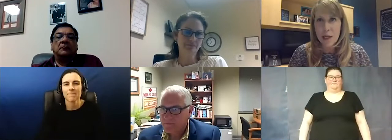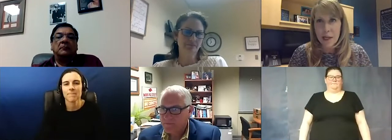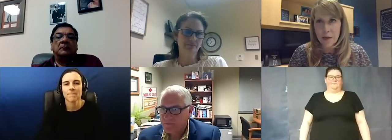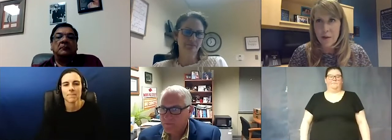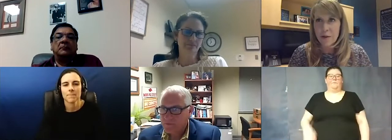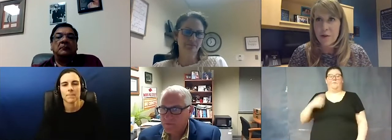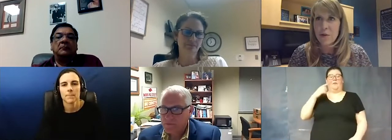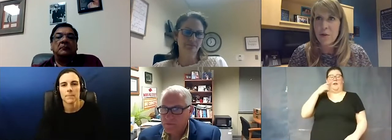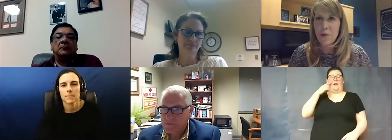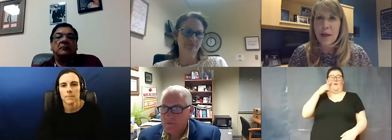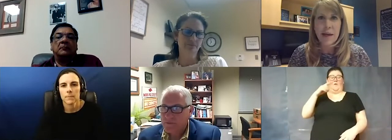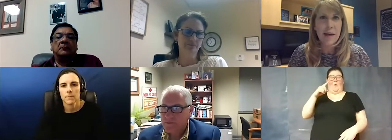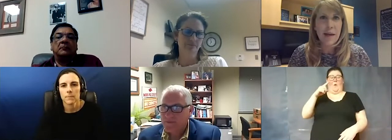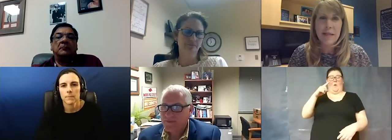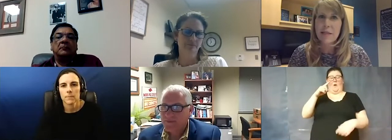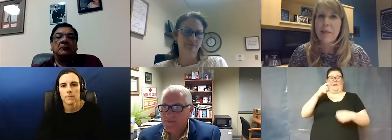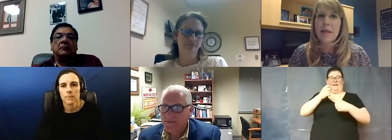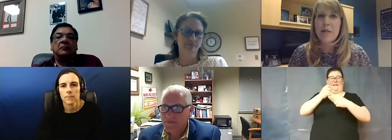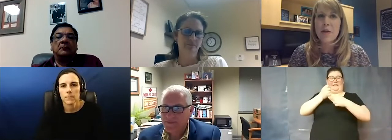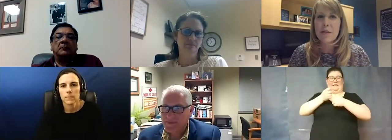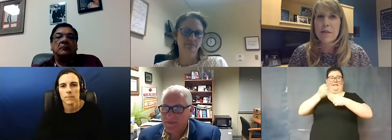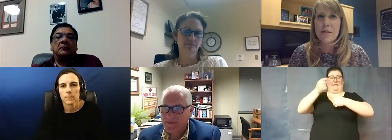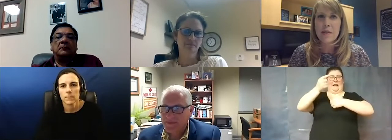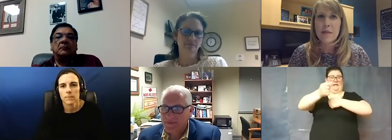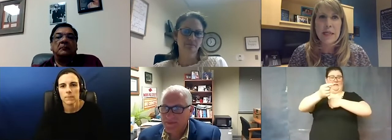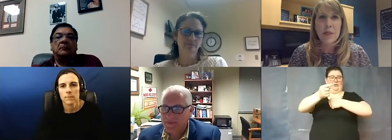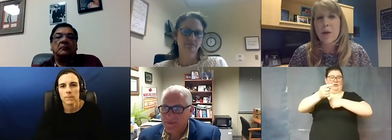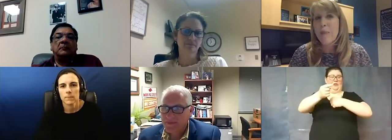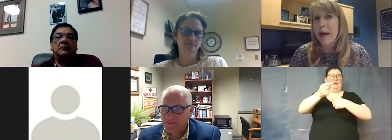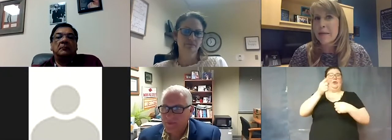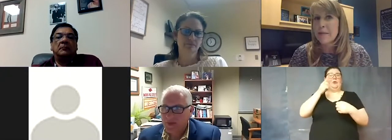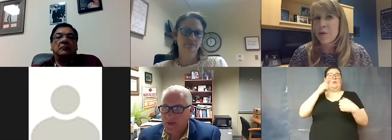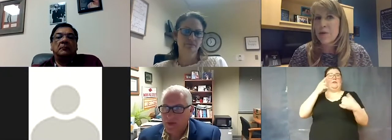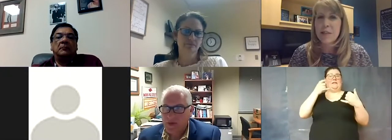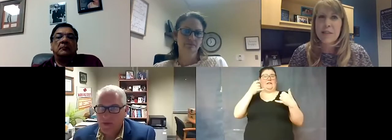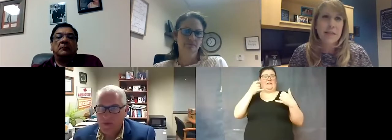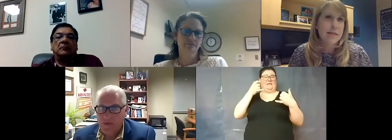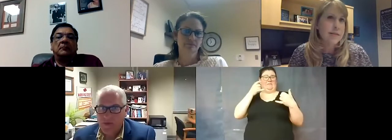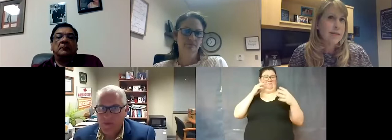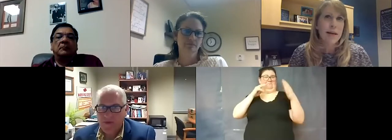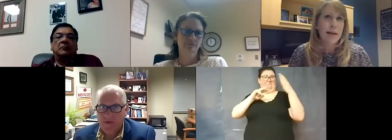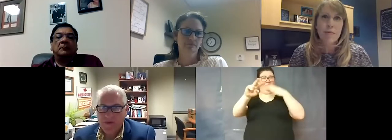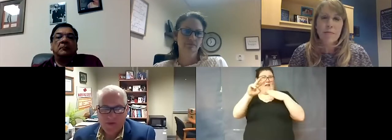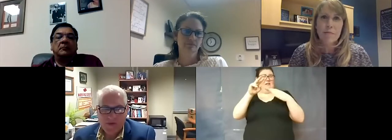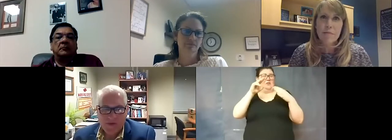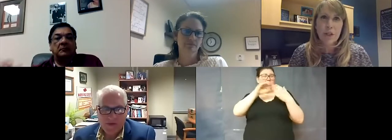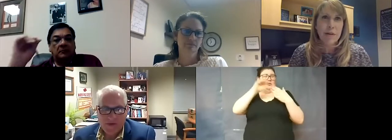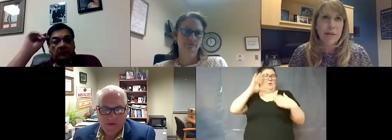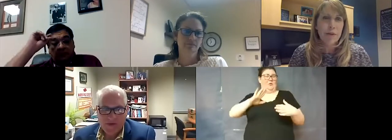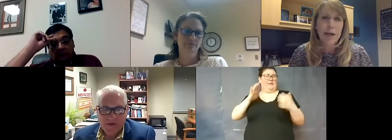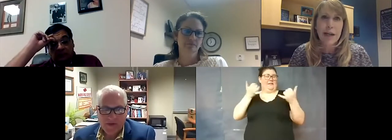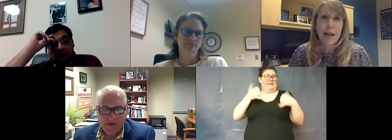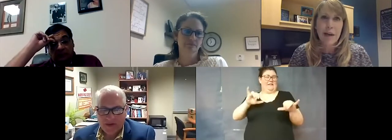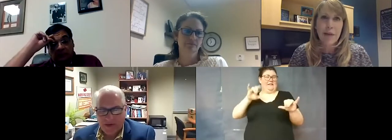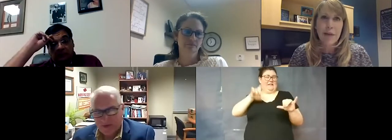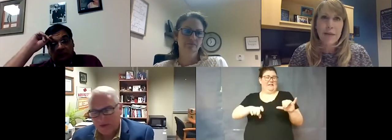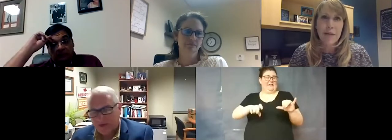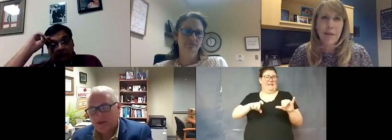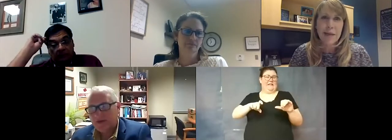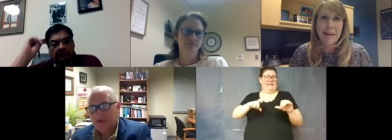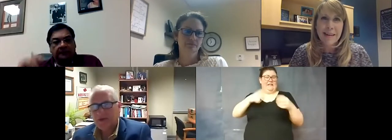school year do we anticipate students still needing to wear masks social distance um sharon brandy have has there